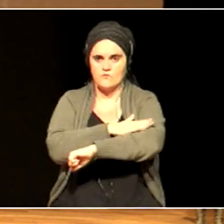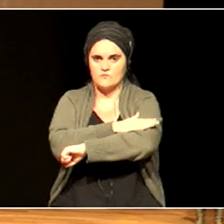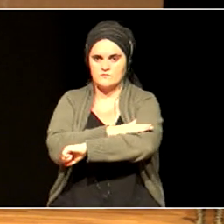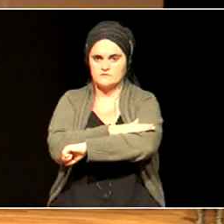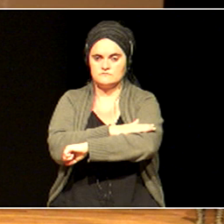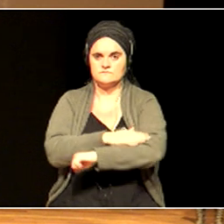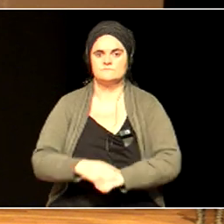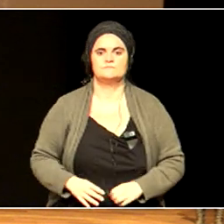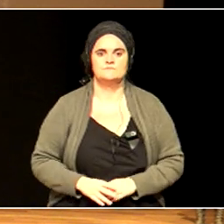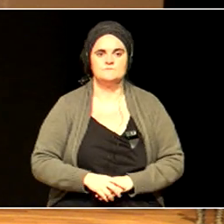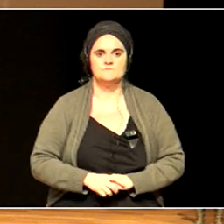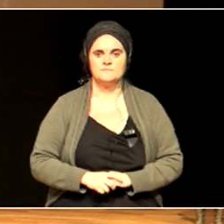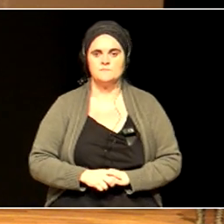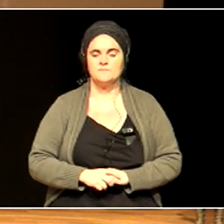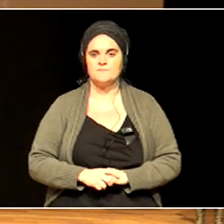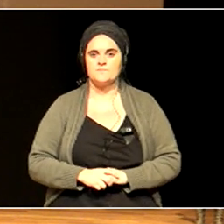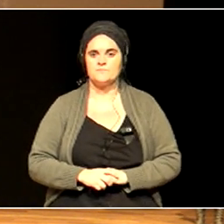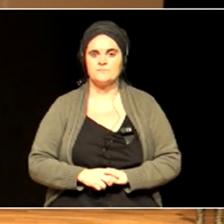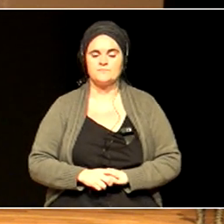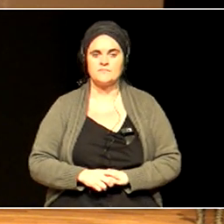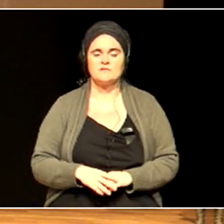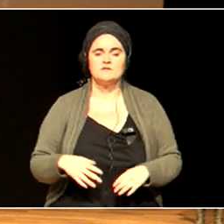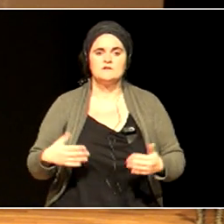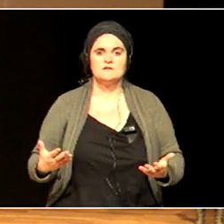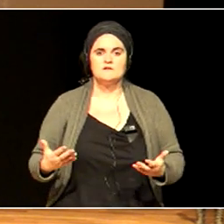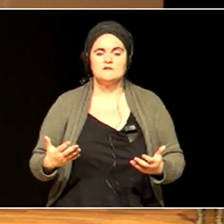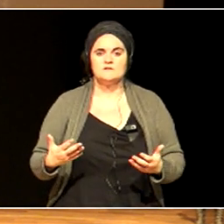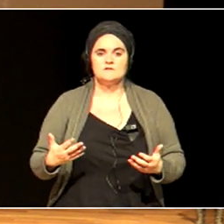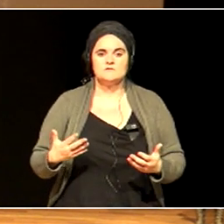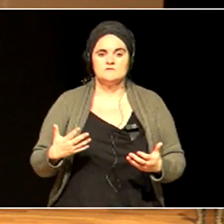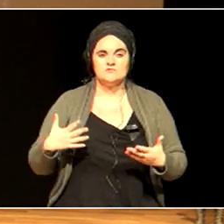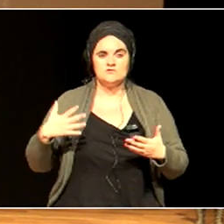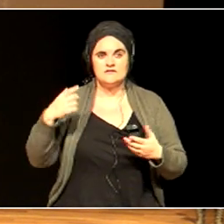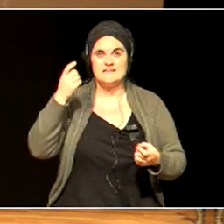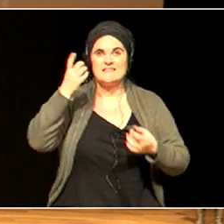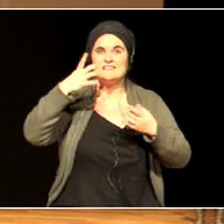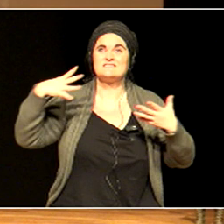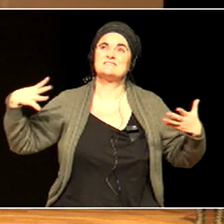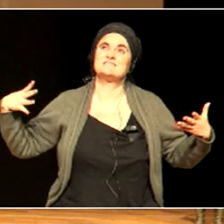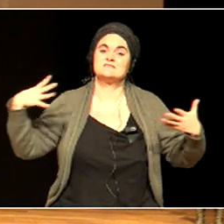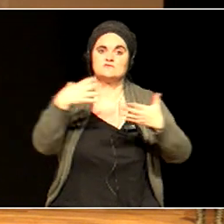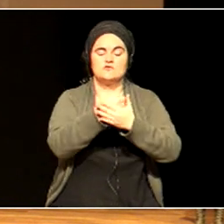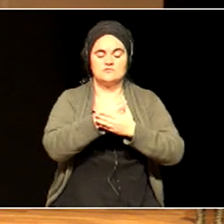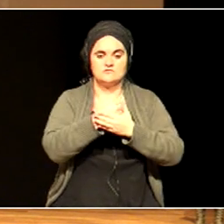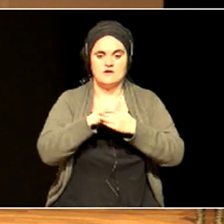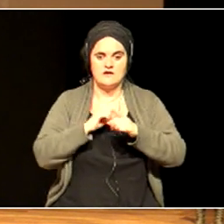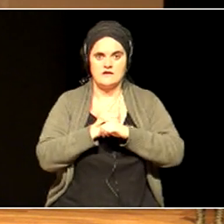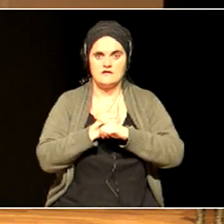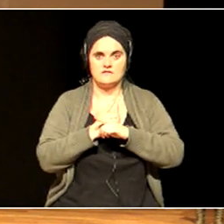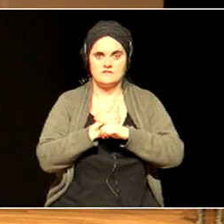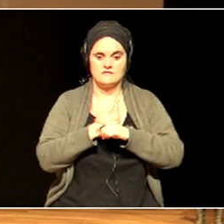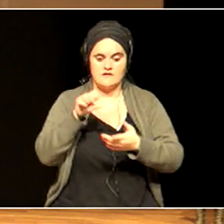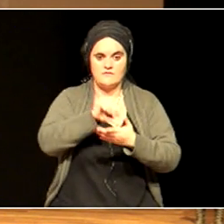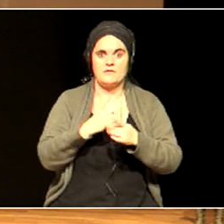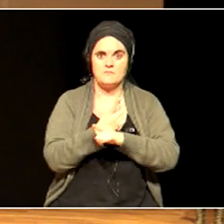And when you put these ideas on a map of the city, you think, well, of course those are the things that we should